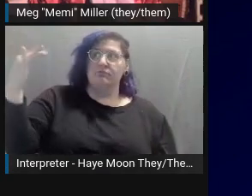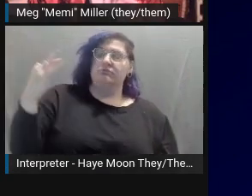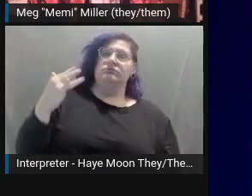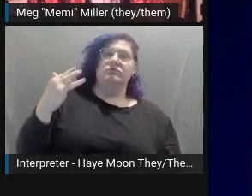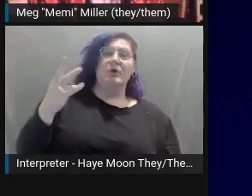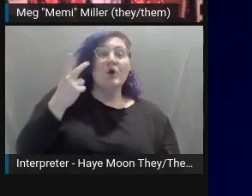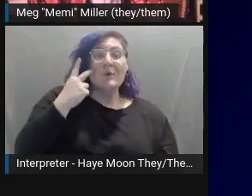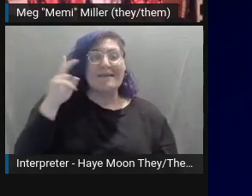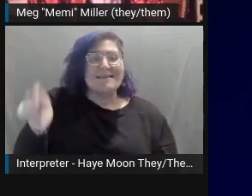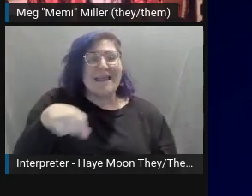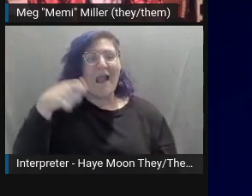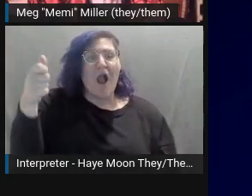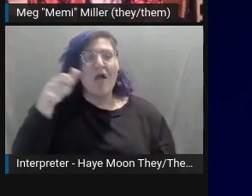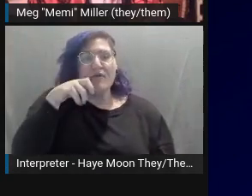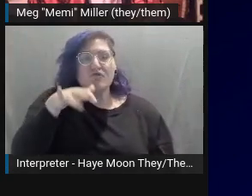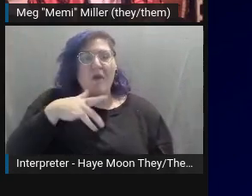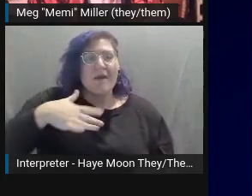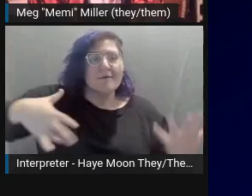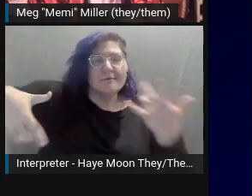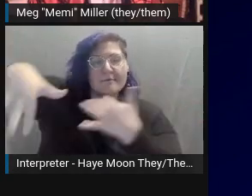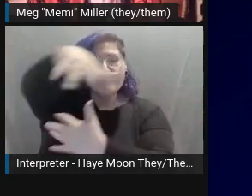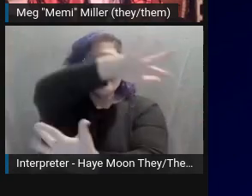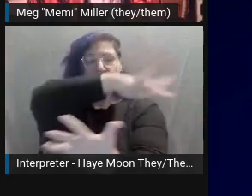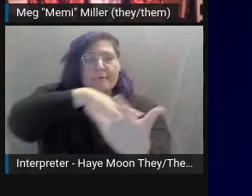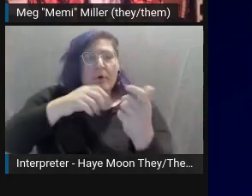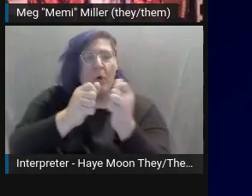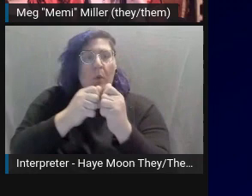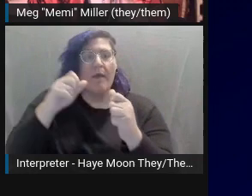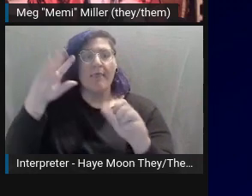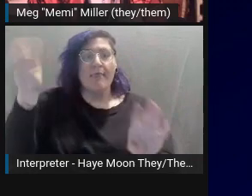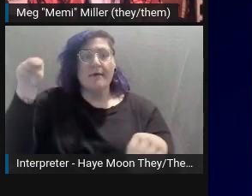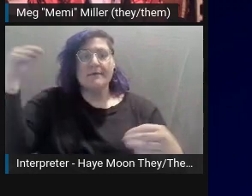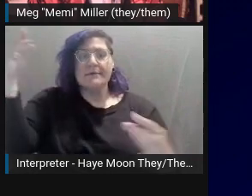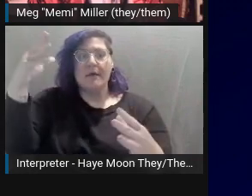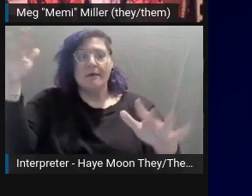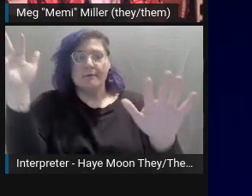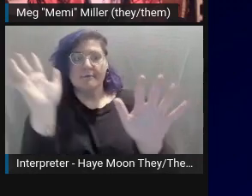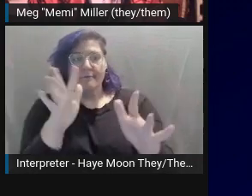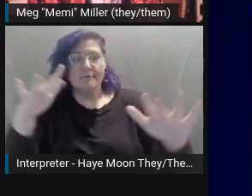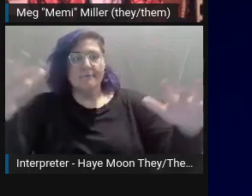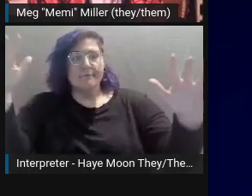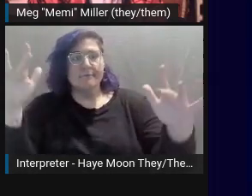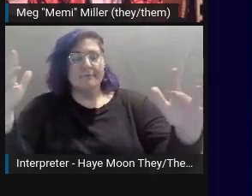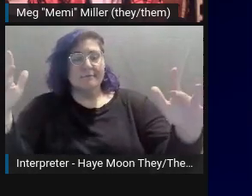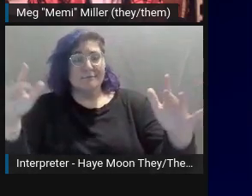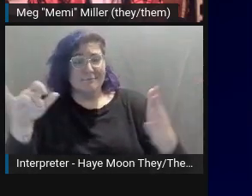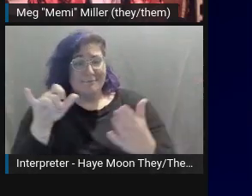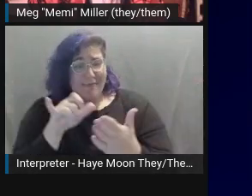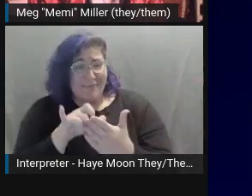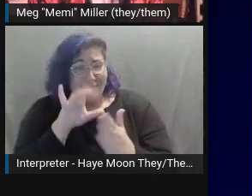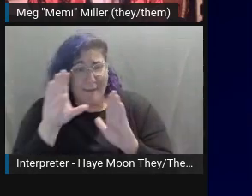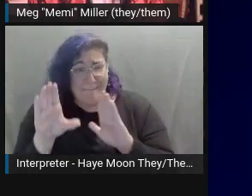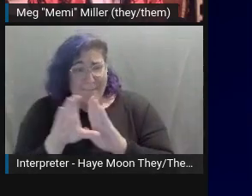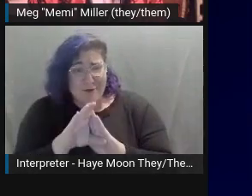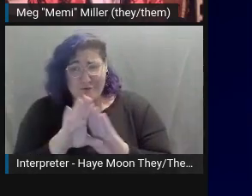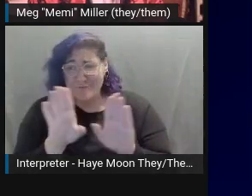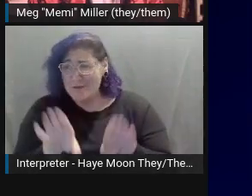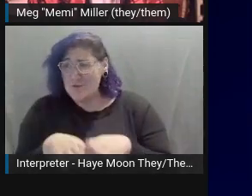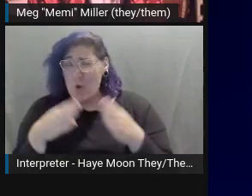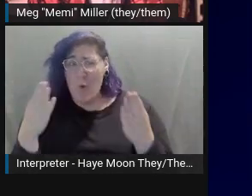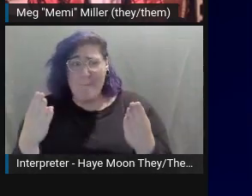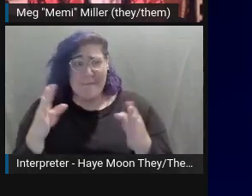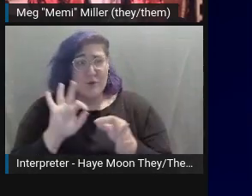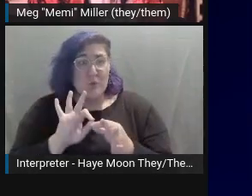background, illuminated by the sun rain. An image like this is completely open for interpretation, as most art